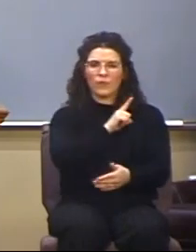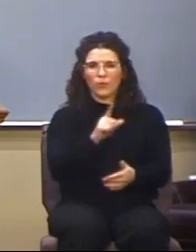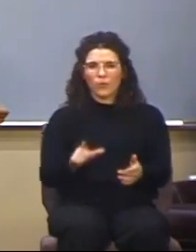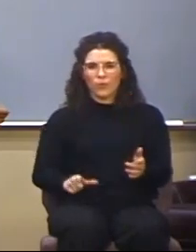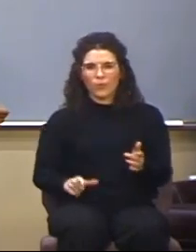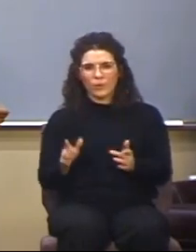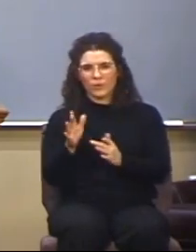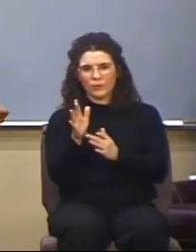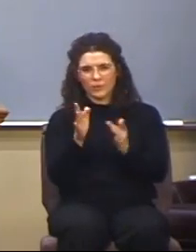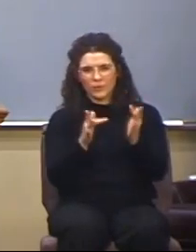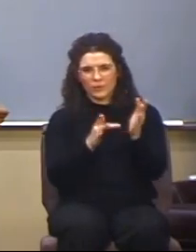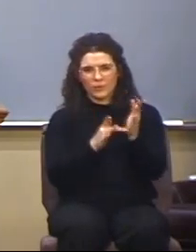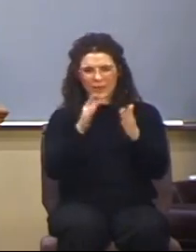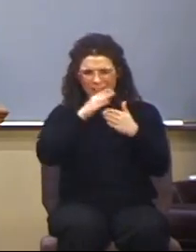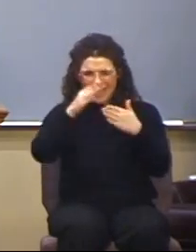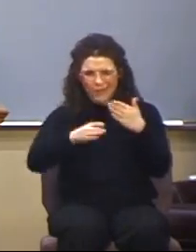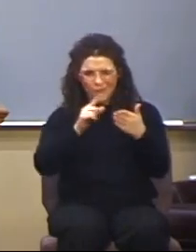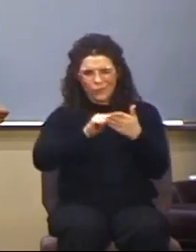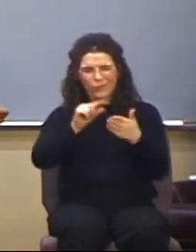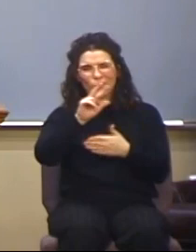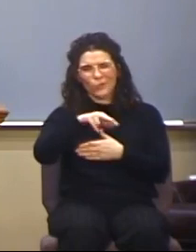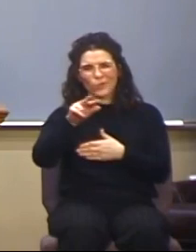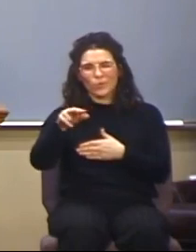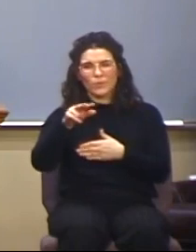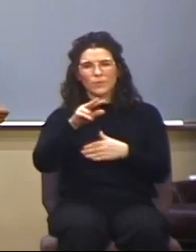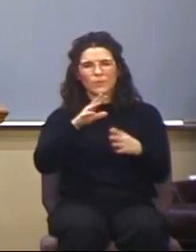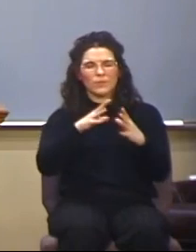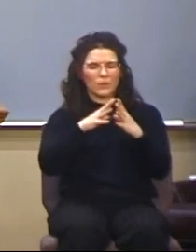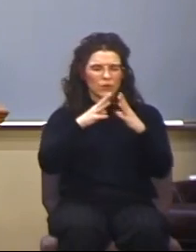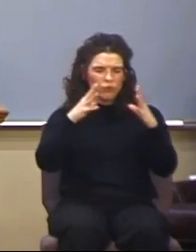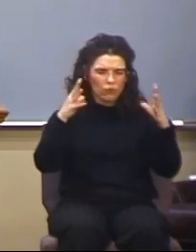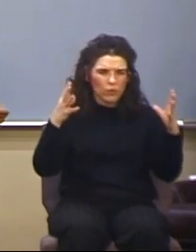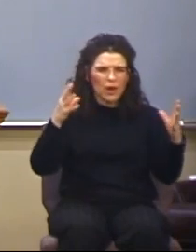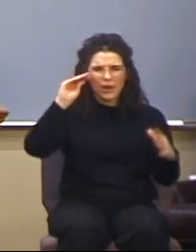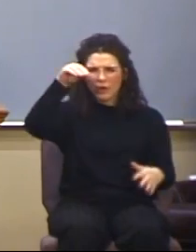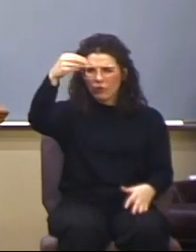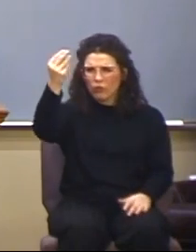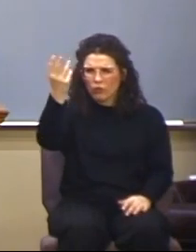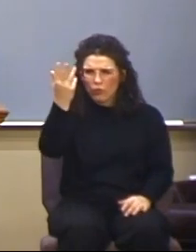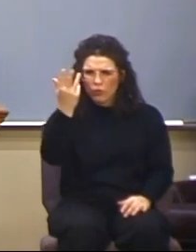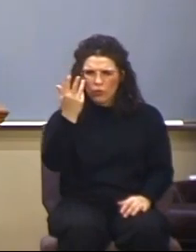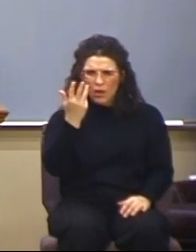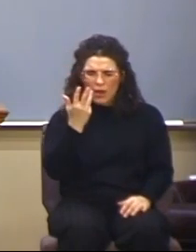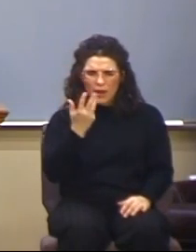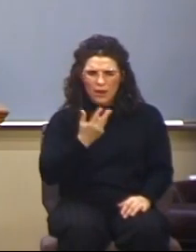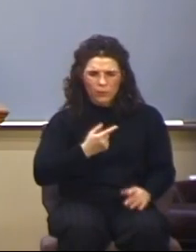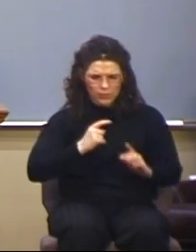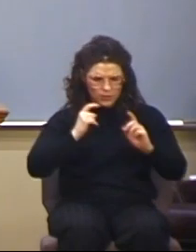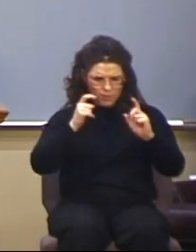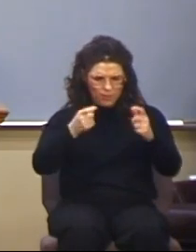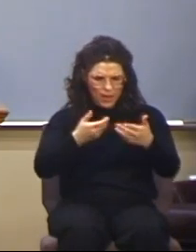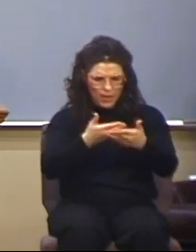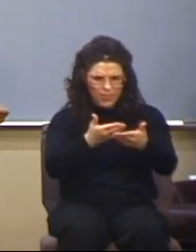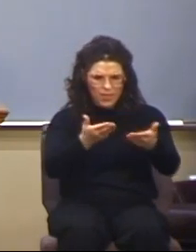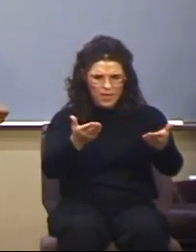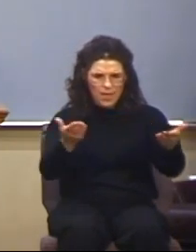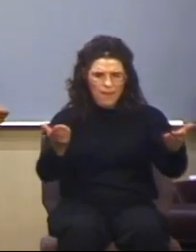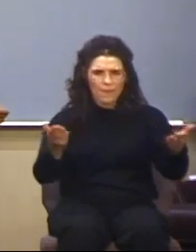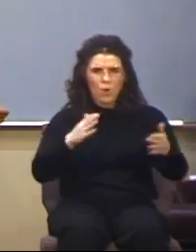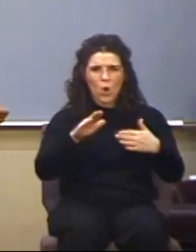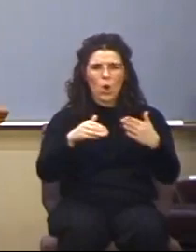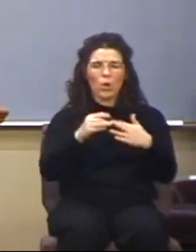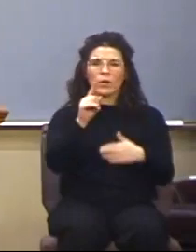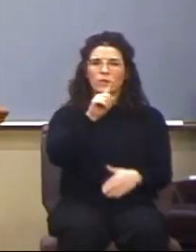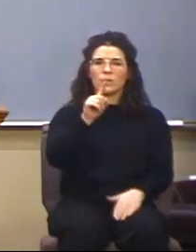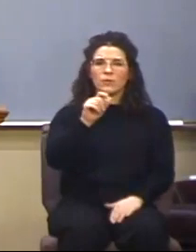Look at the end of verse 33. And great grace was upon them all. You've got to go back to